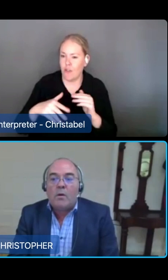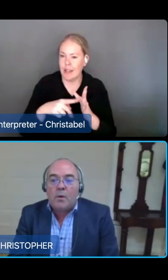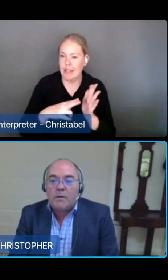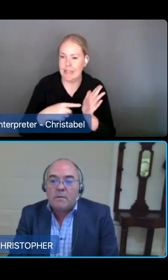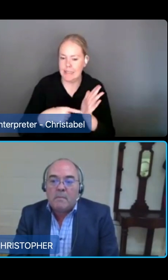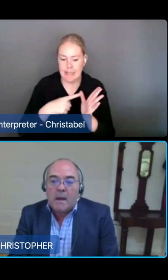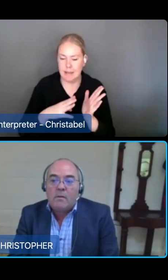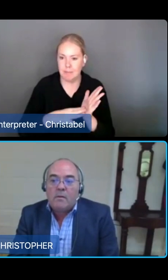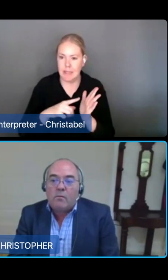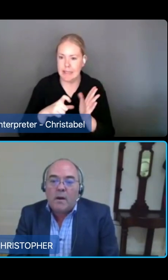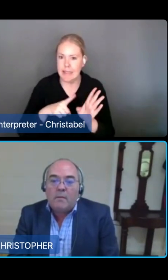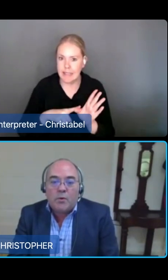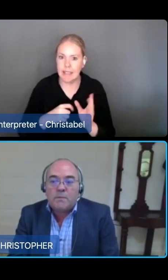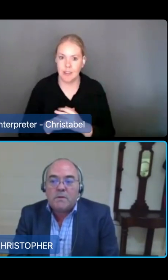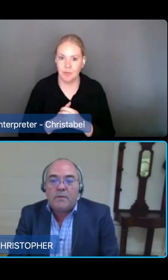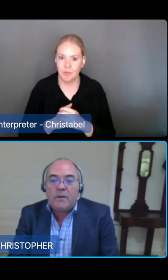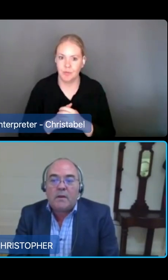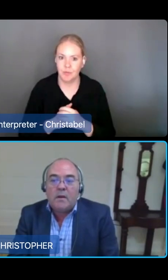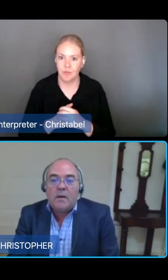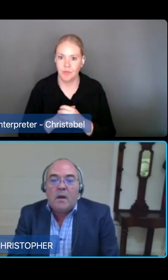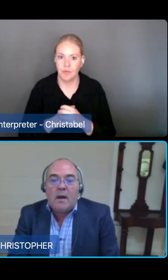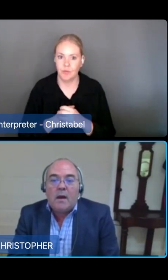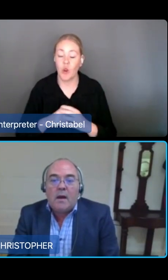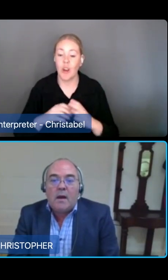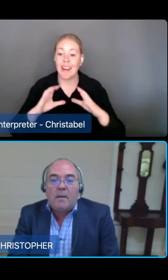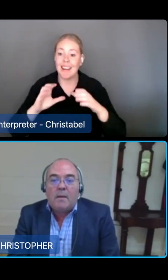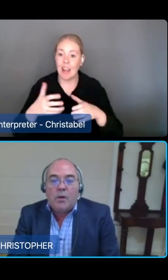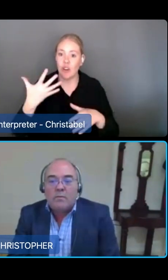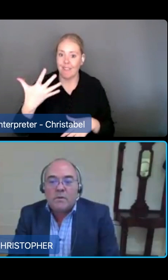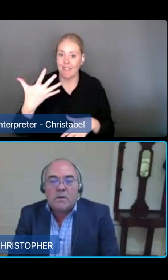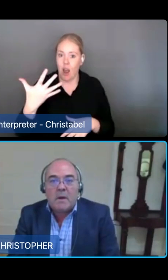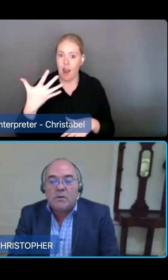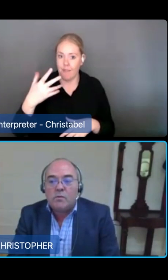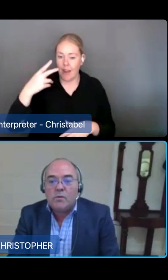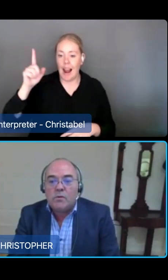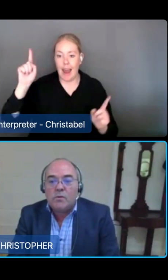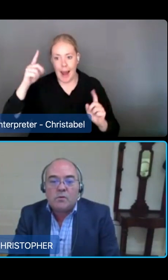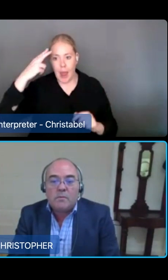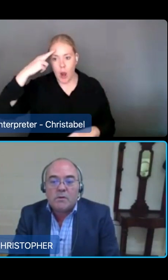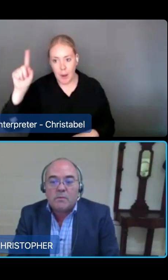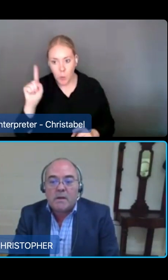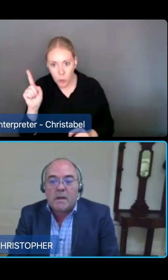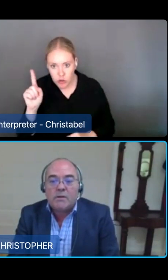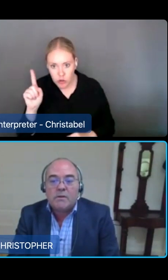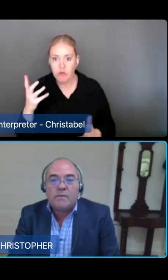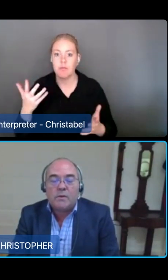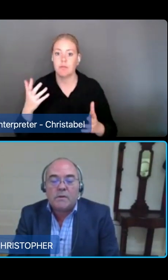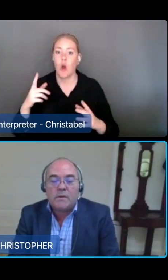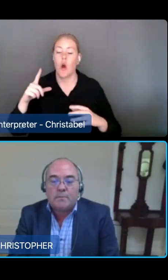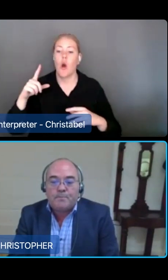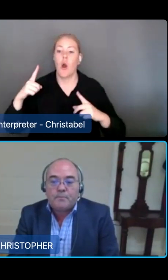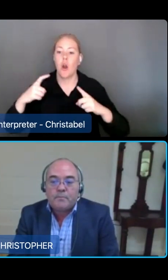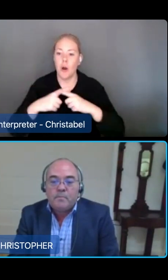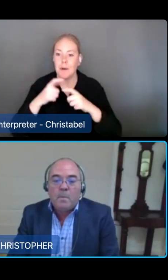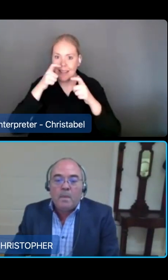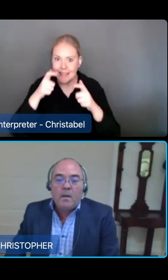Where a person may require more specific nursing care at home such as managing wounds or administering medications for